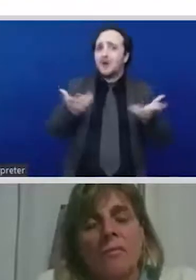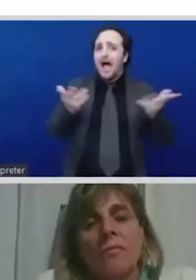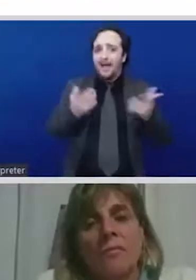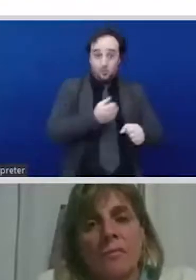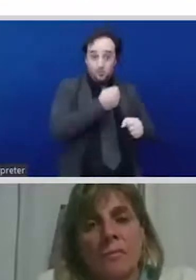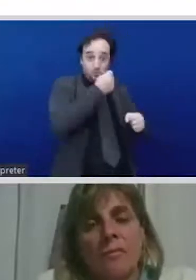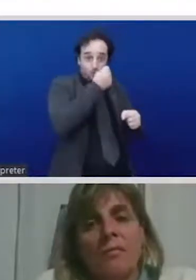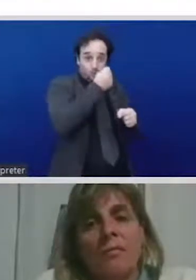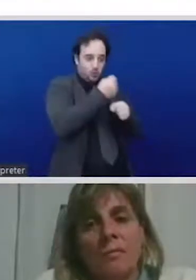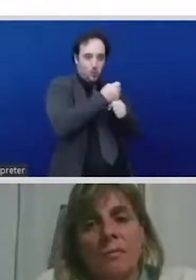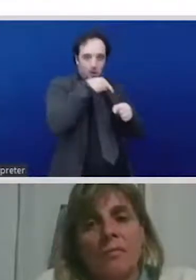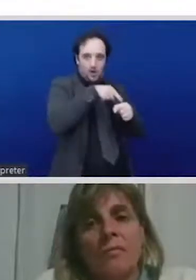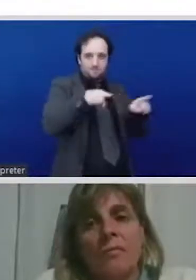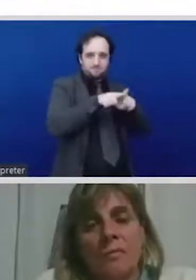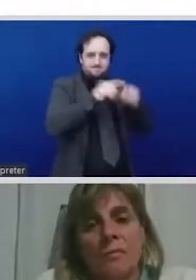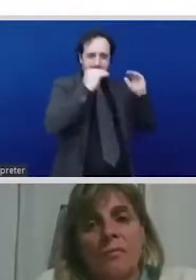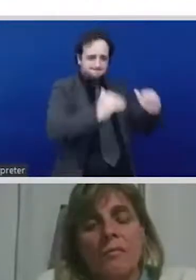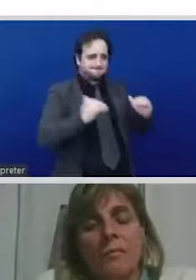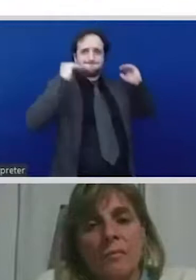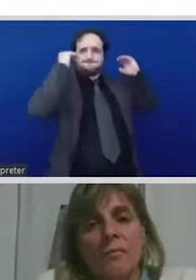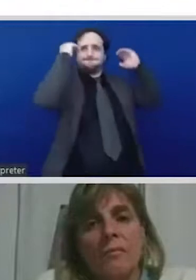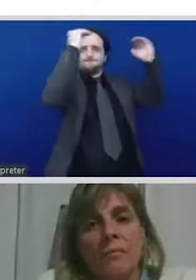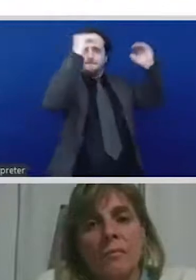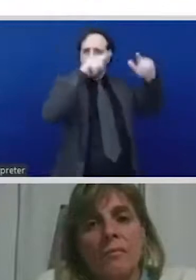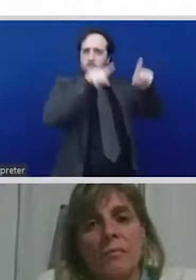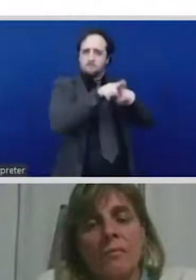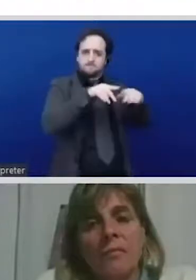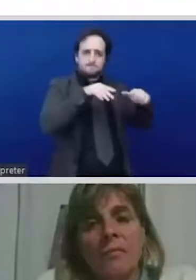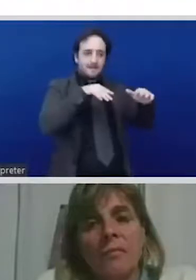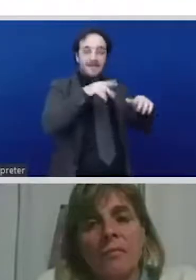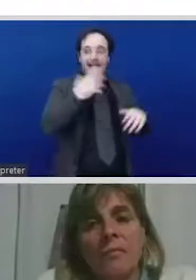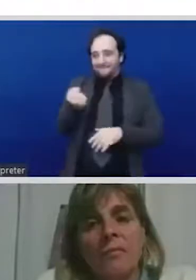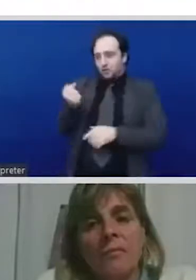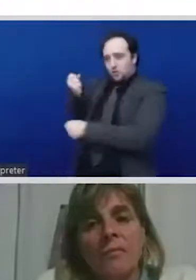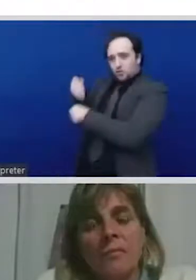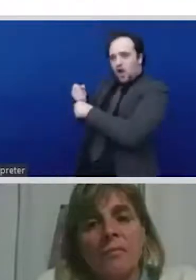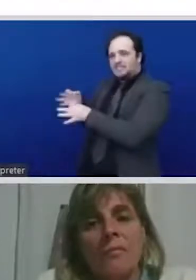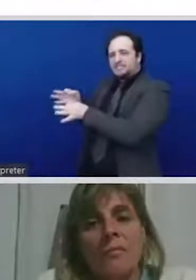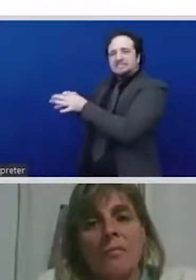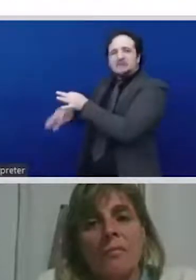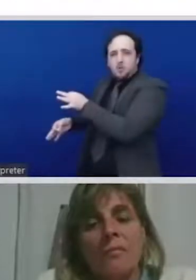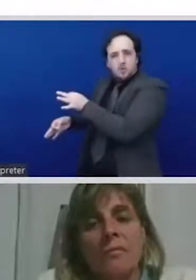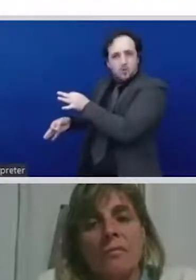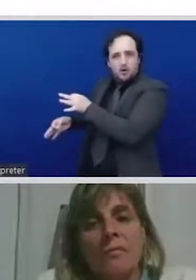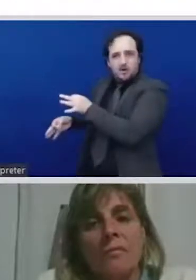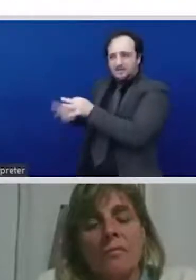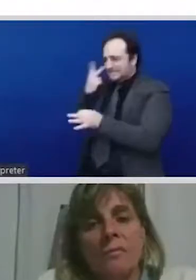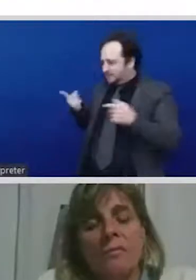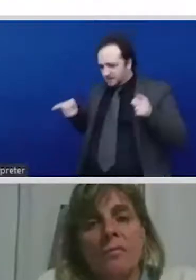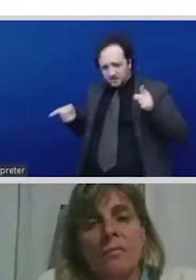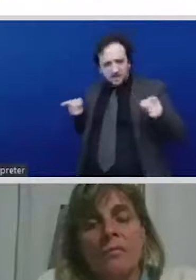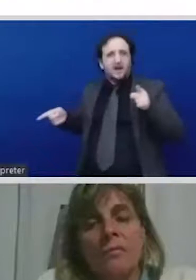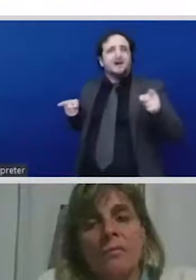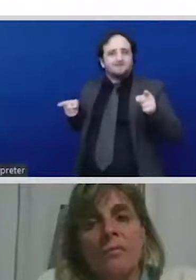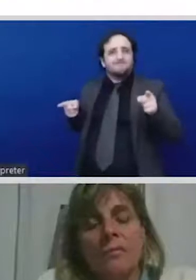cycles and downswings including in this pandemic and dealing with climate change I think all of that has to be